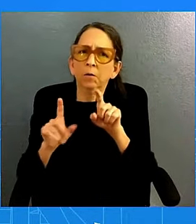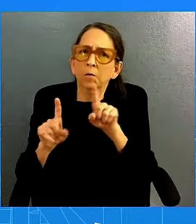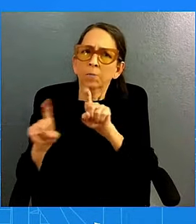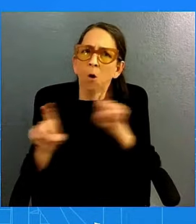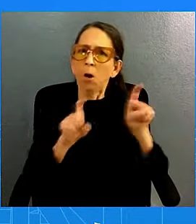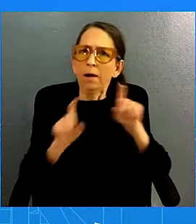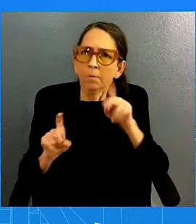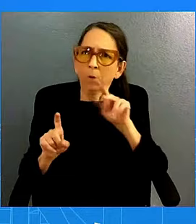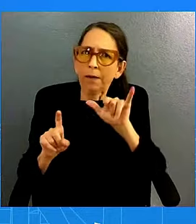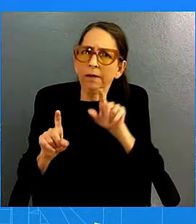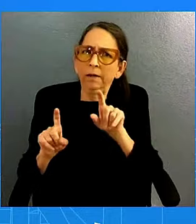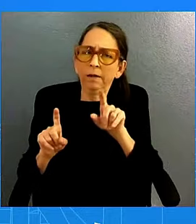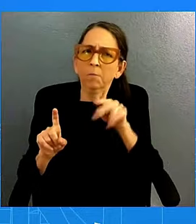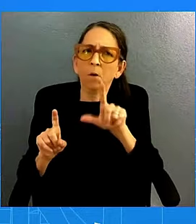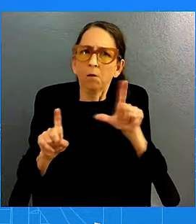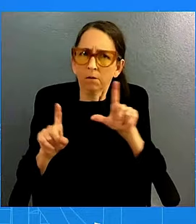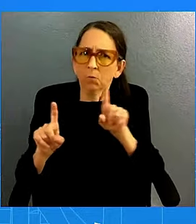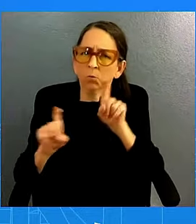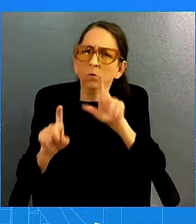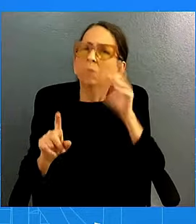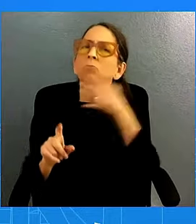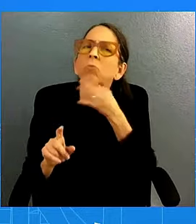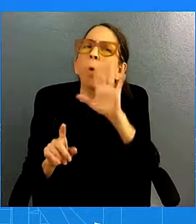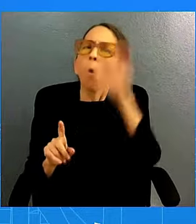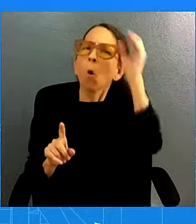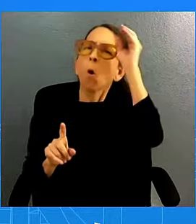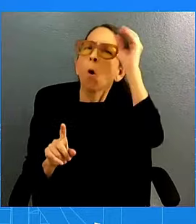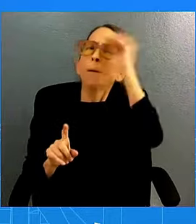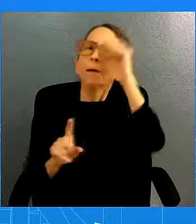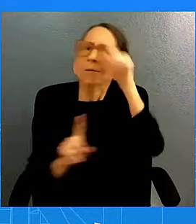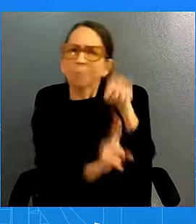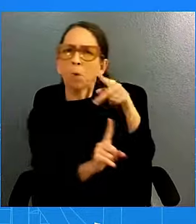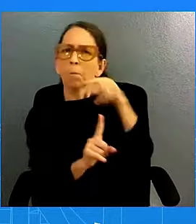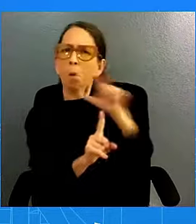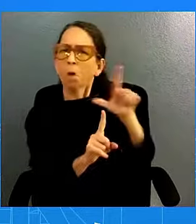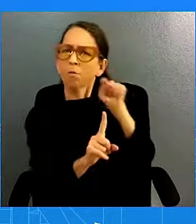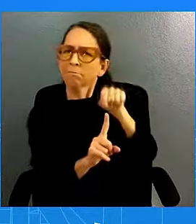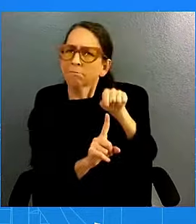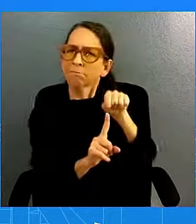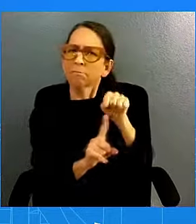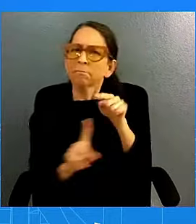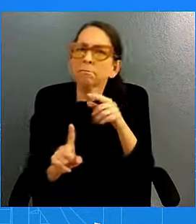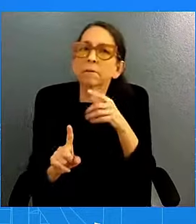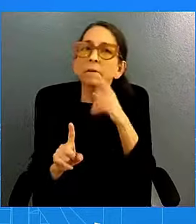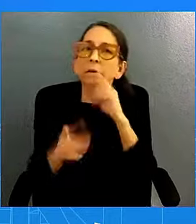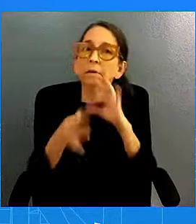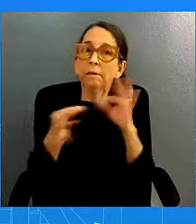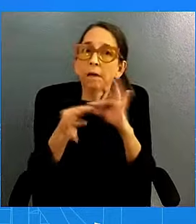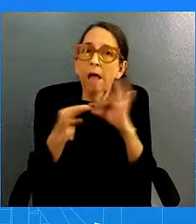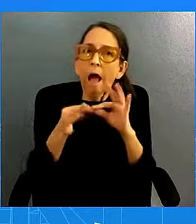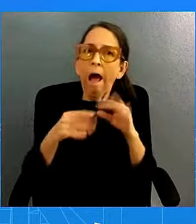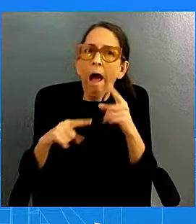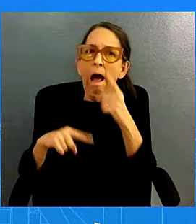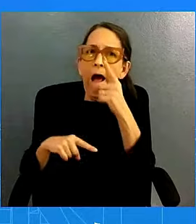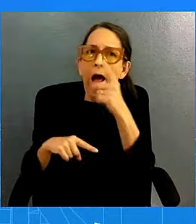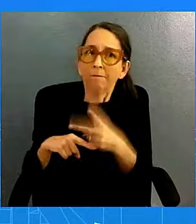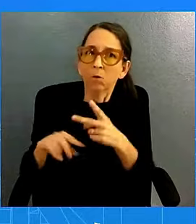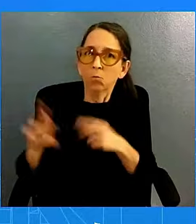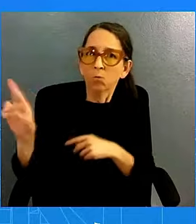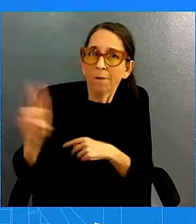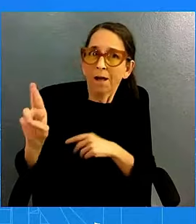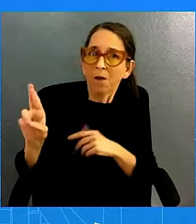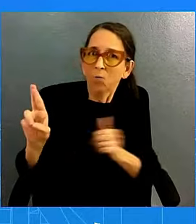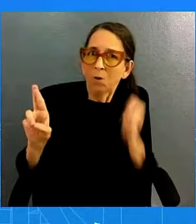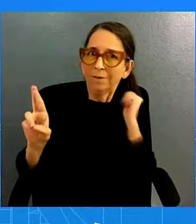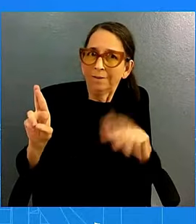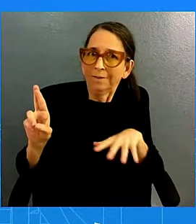views on this polling. Okay. It indicated that nearly half of Republicans say they won't accept the results of the presidential